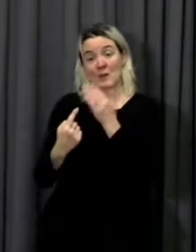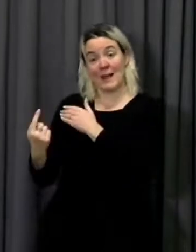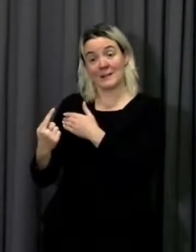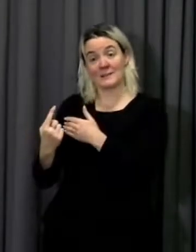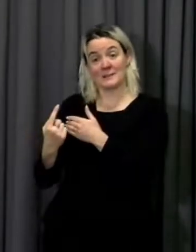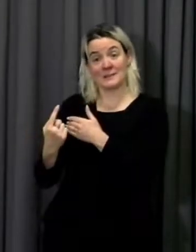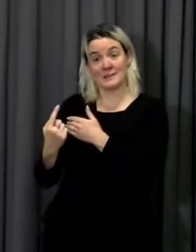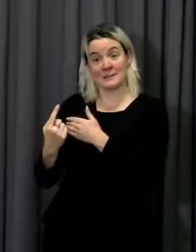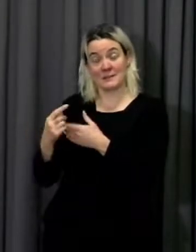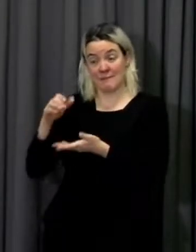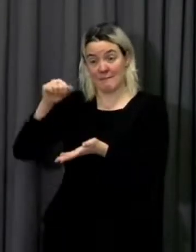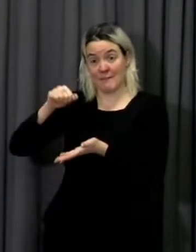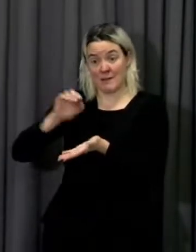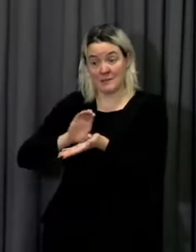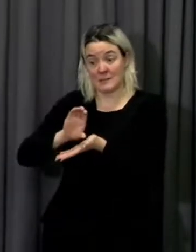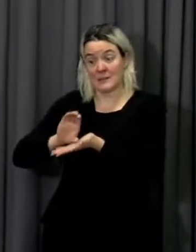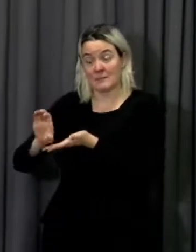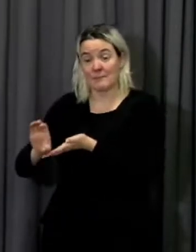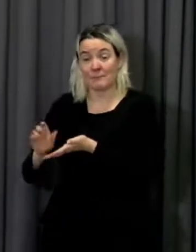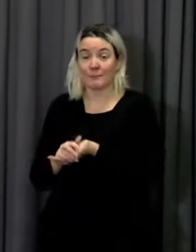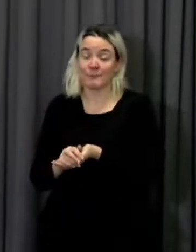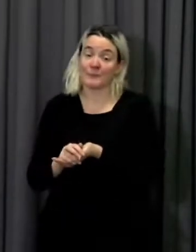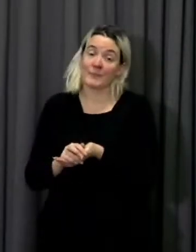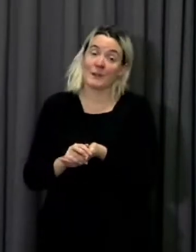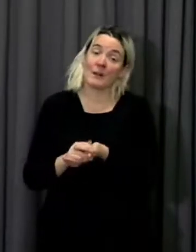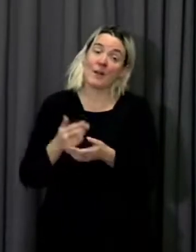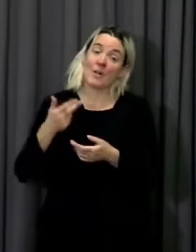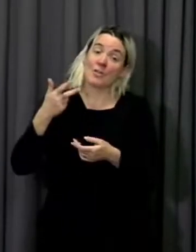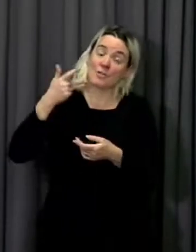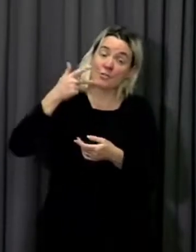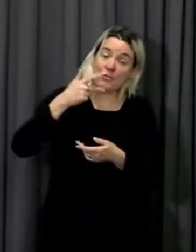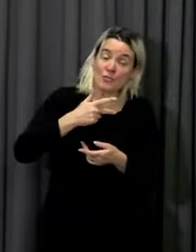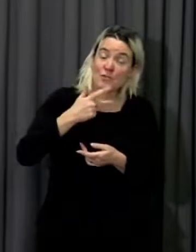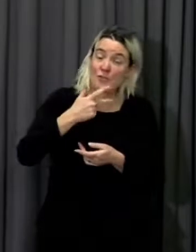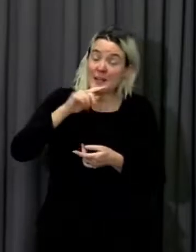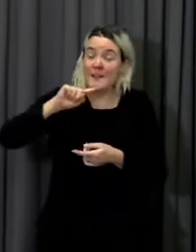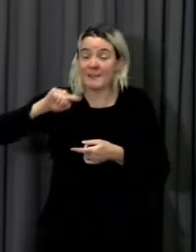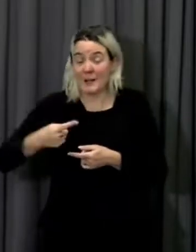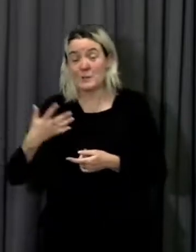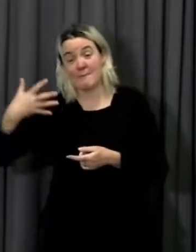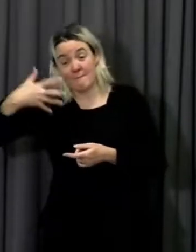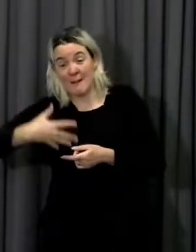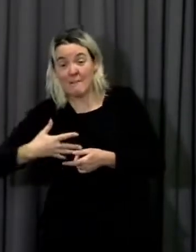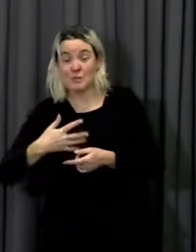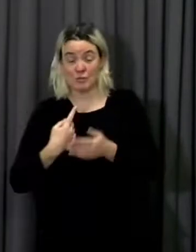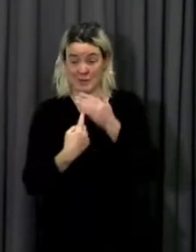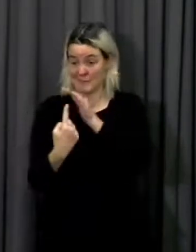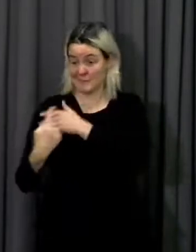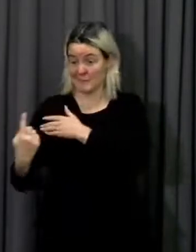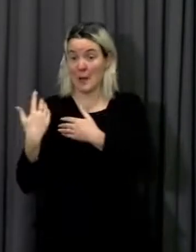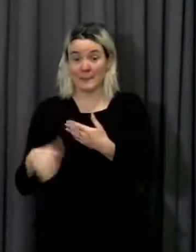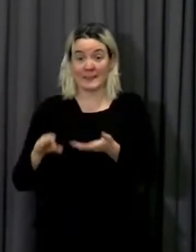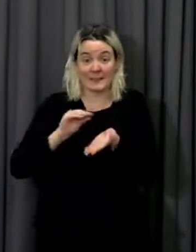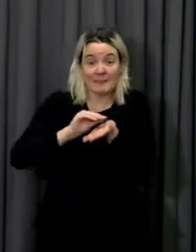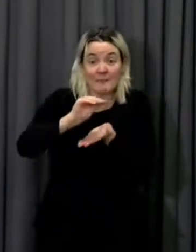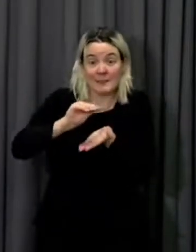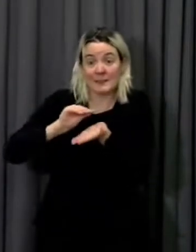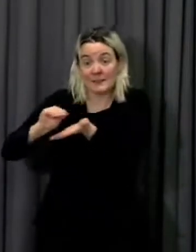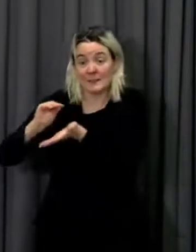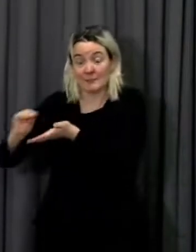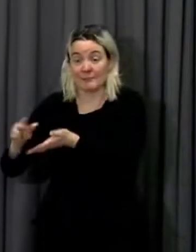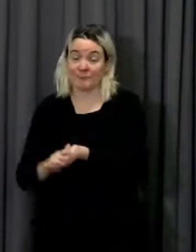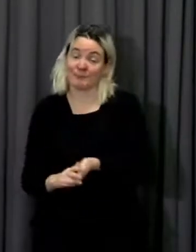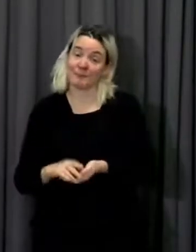providing grants to 3,500 freelancers working throughout Wales. Beatboxer,